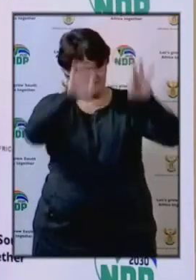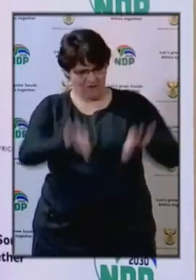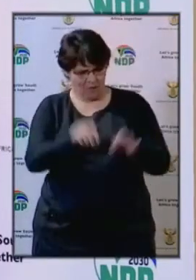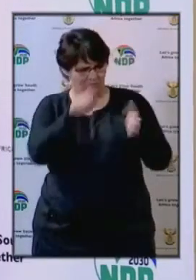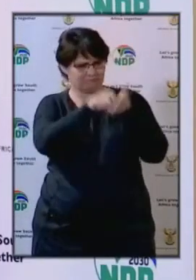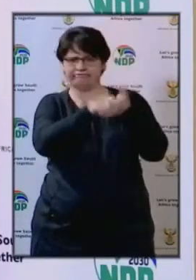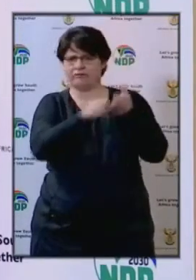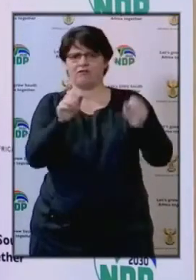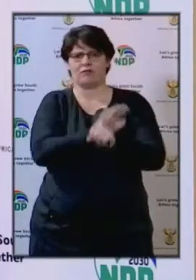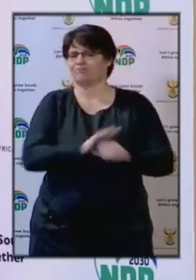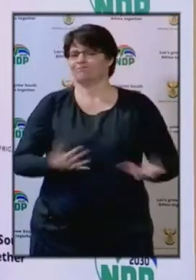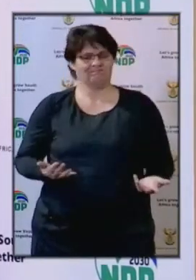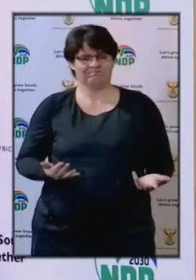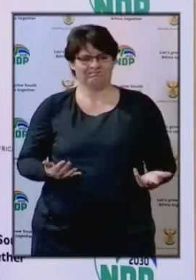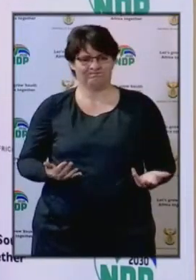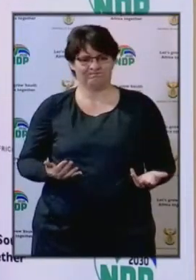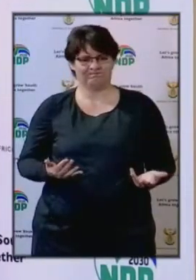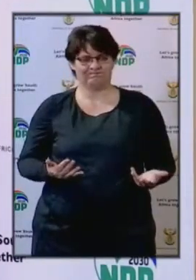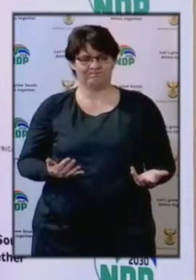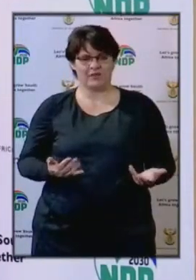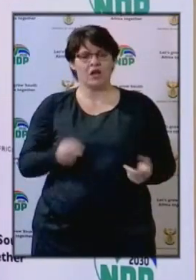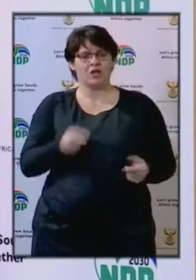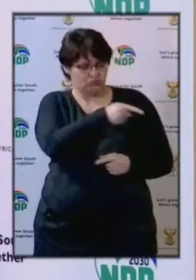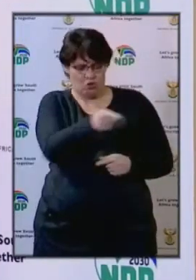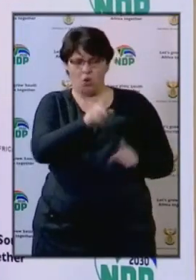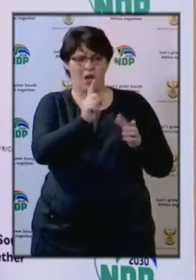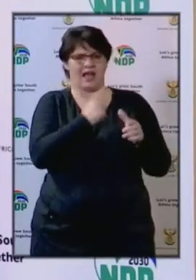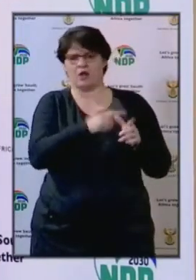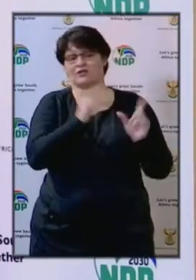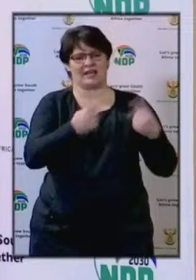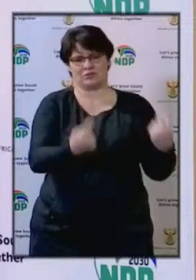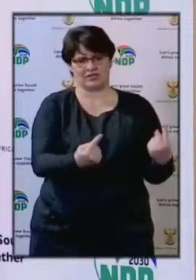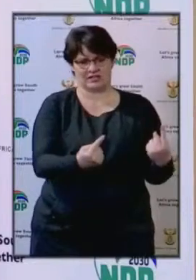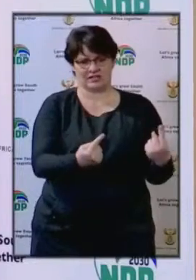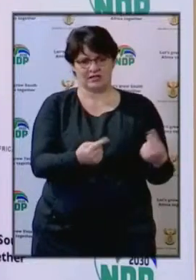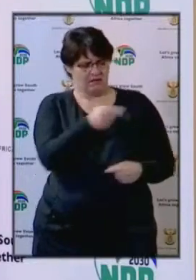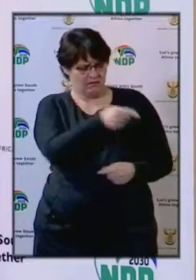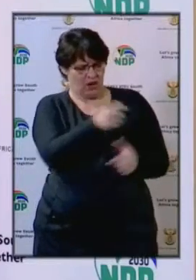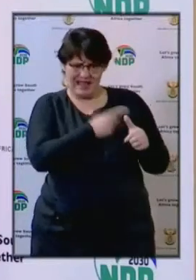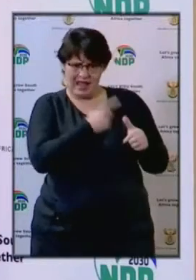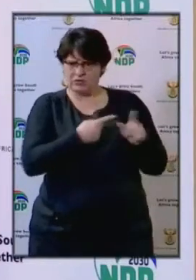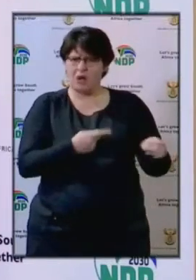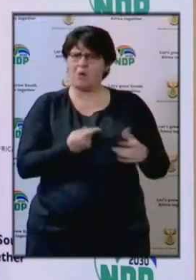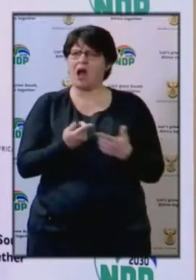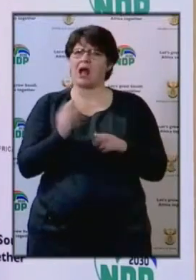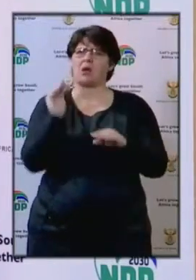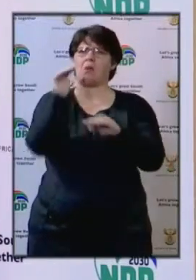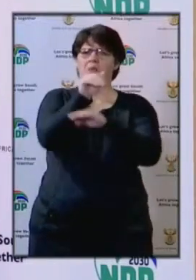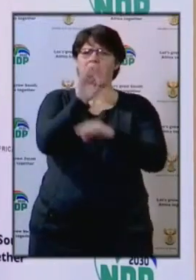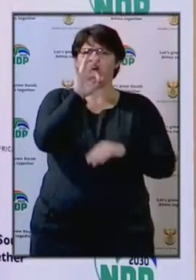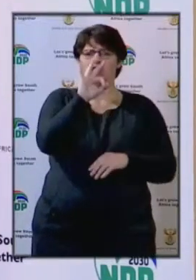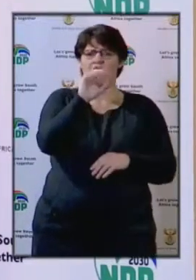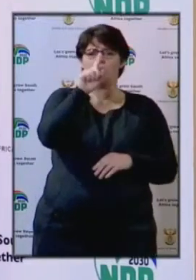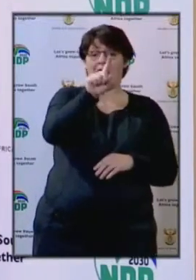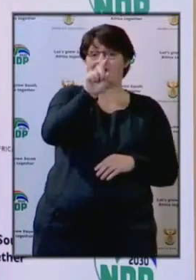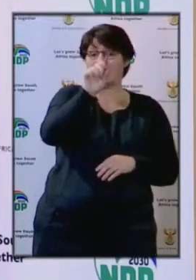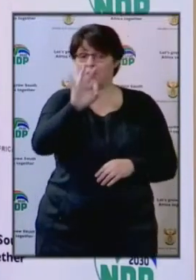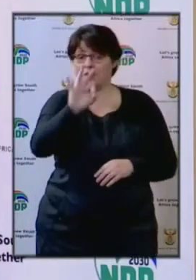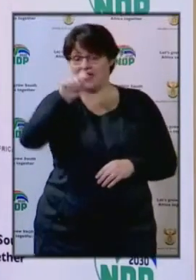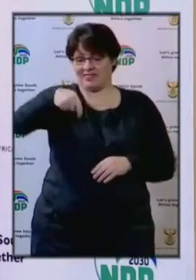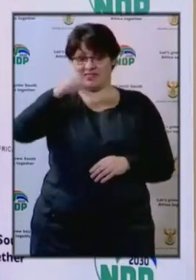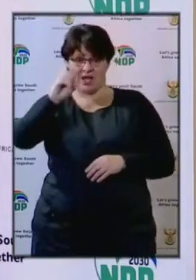being completed. So we do not count those because if we count those, we are almost above 13,000.